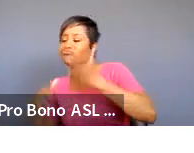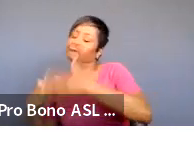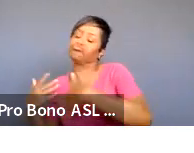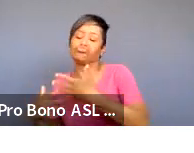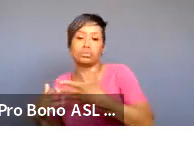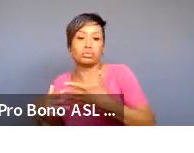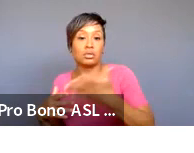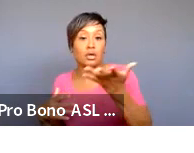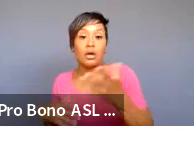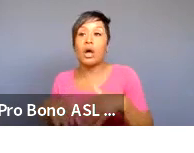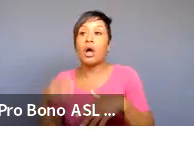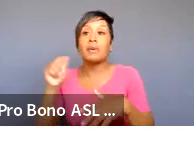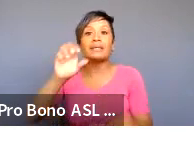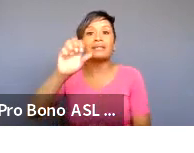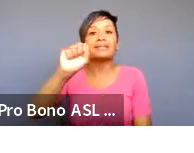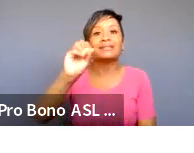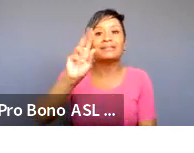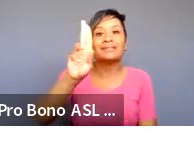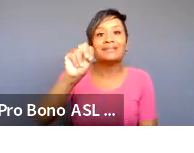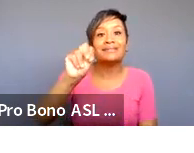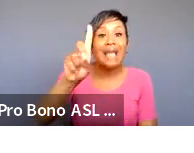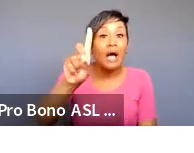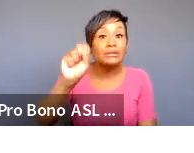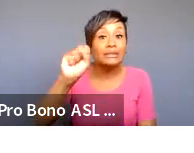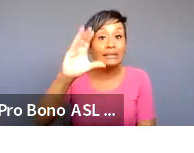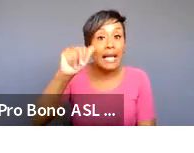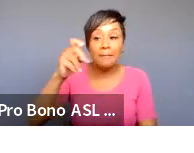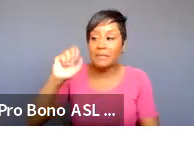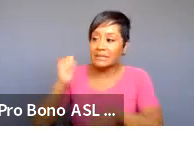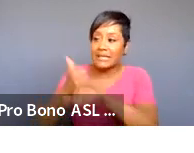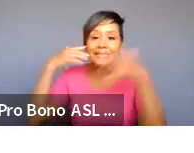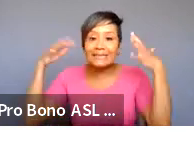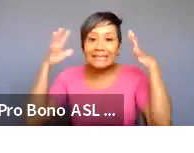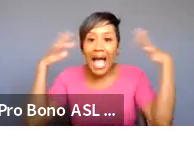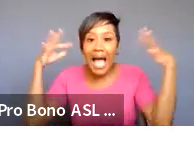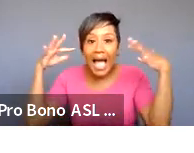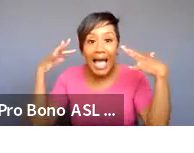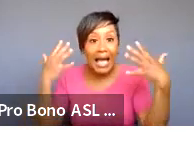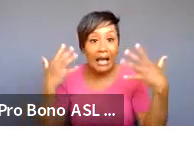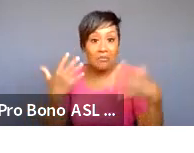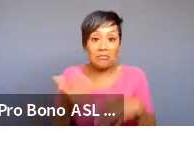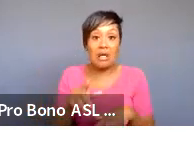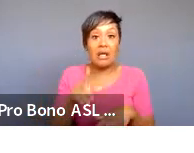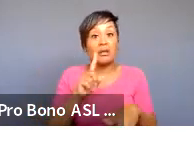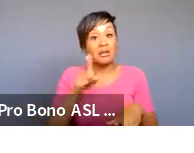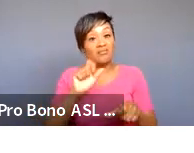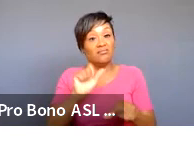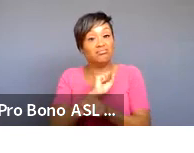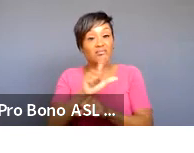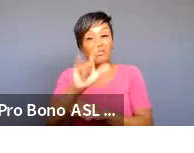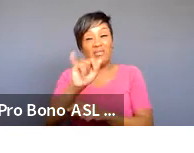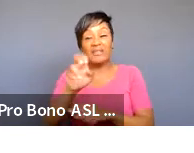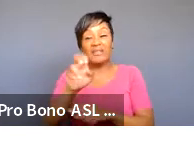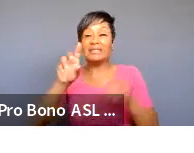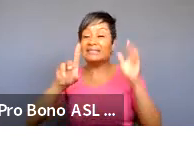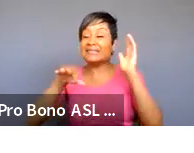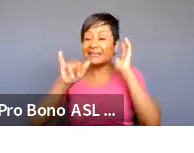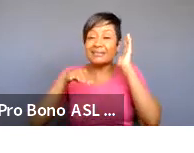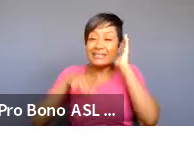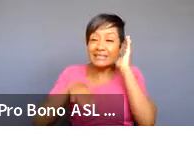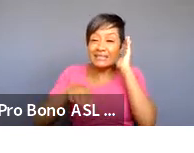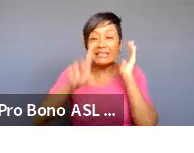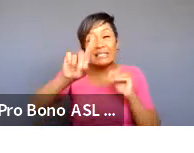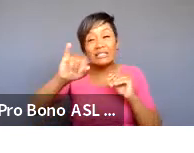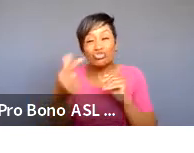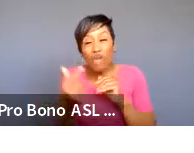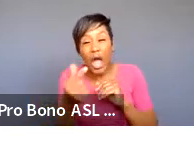are you using soundscapes are you building sound in the room are you doing like live dj looping you know we've seen solo work that's